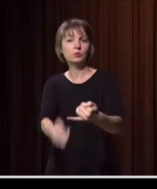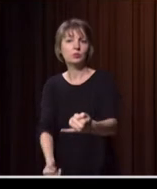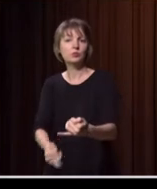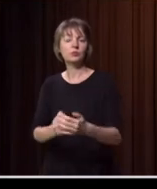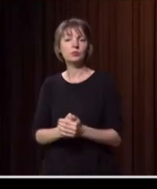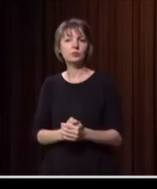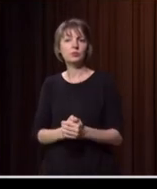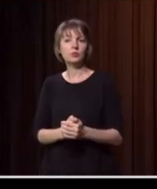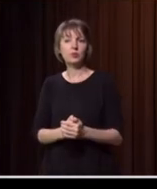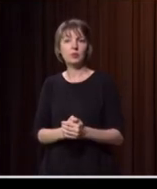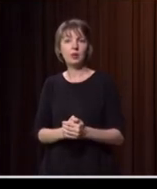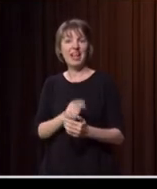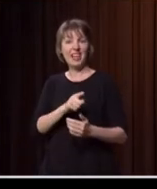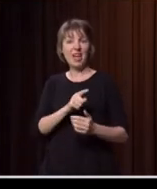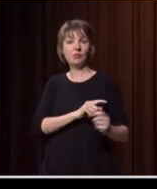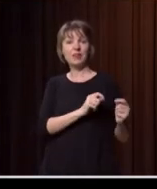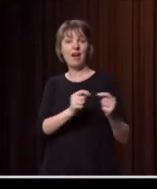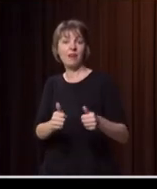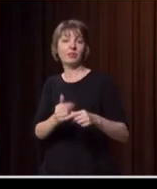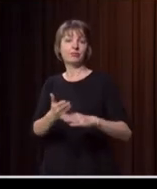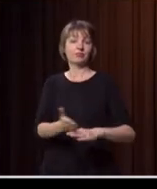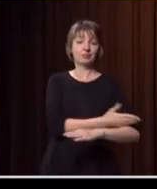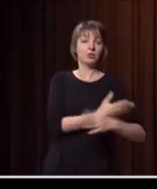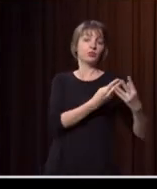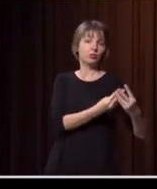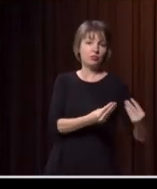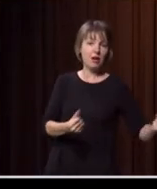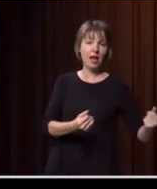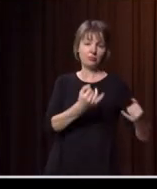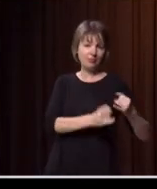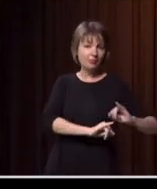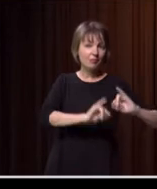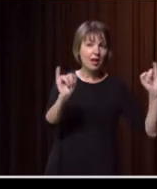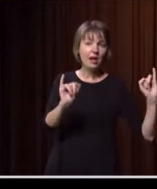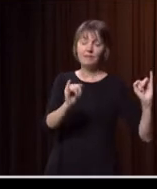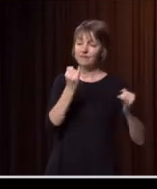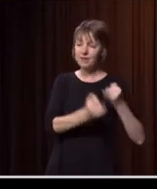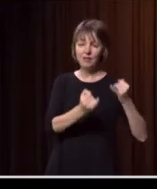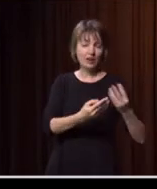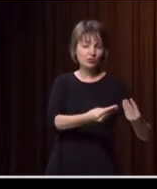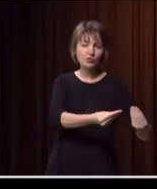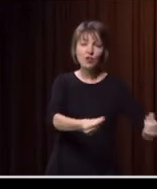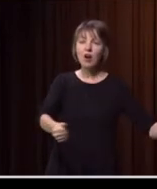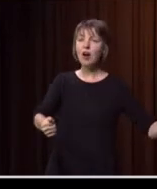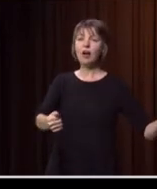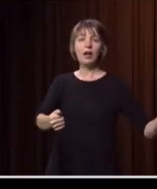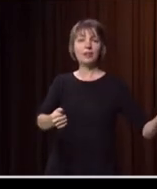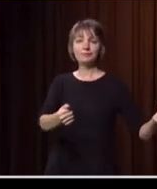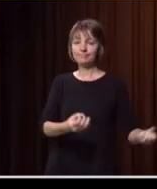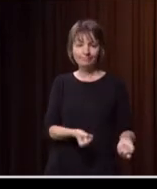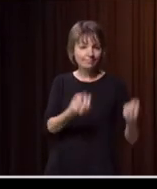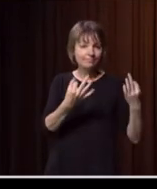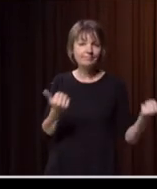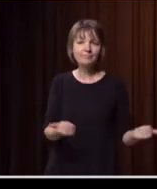the worst droughts we've ever had in history, the landscape was particularly dry. There was a moisture deficit like never